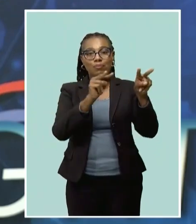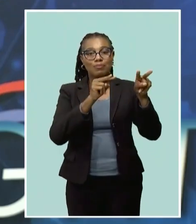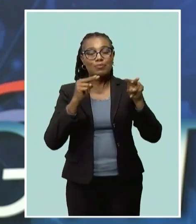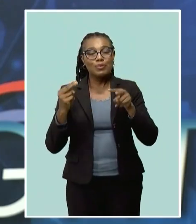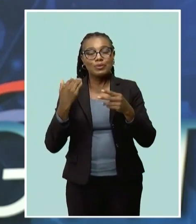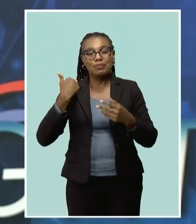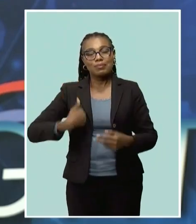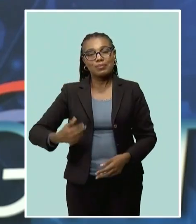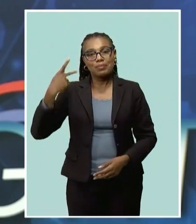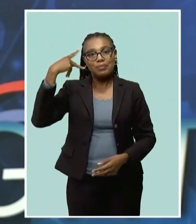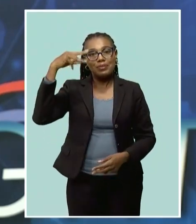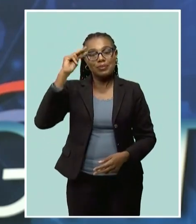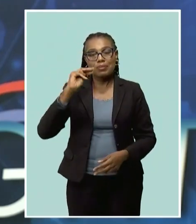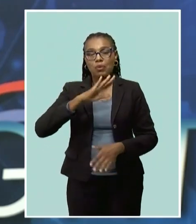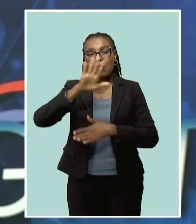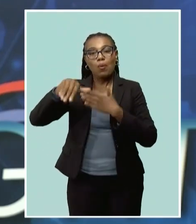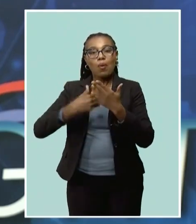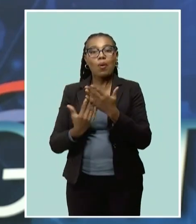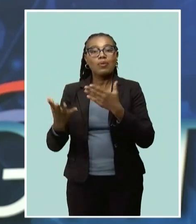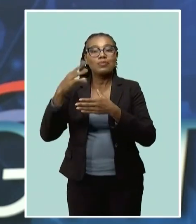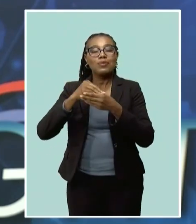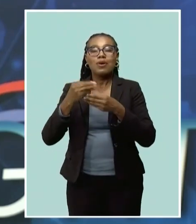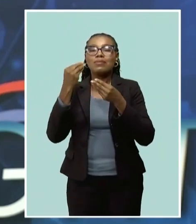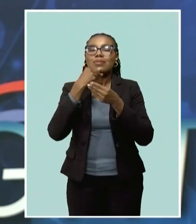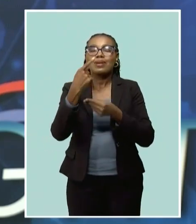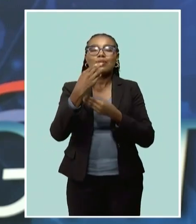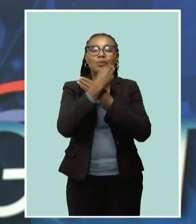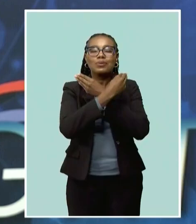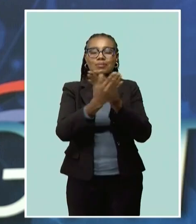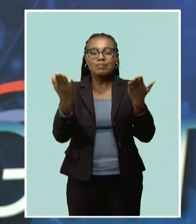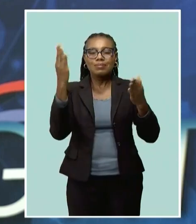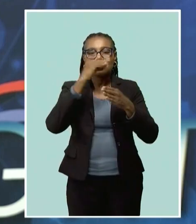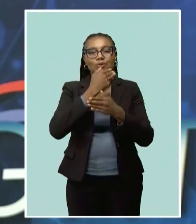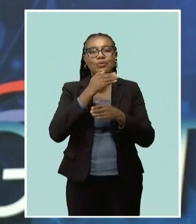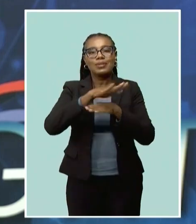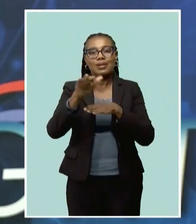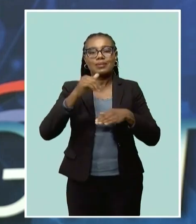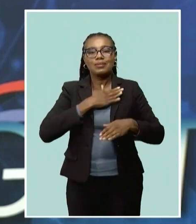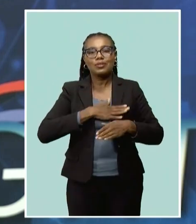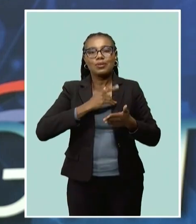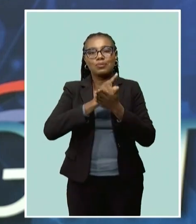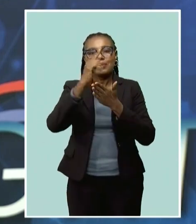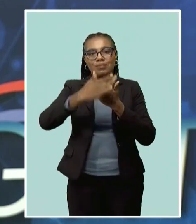Pearson Bowen for the crew. To all of you, good night. Have a wonderful weekend.